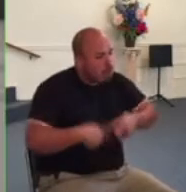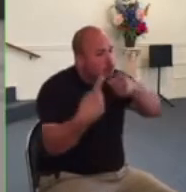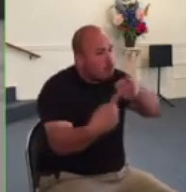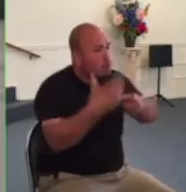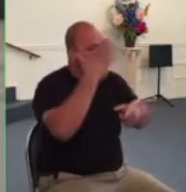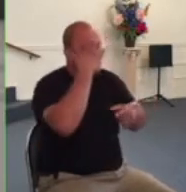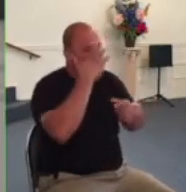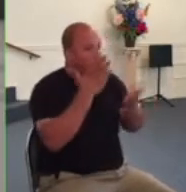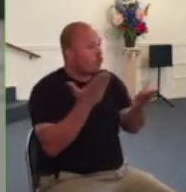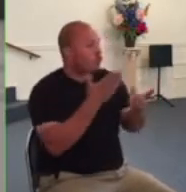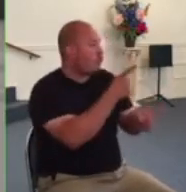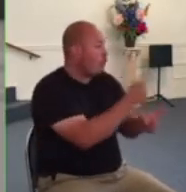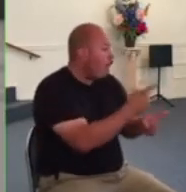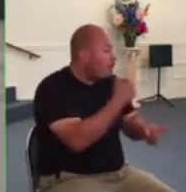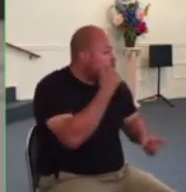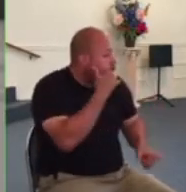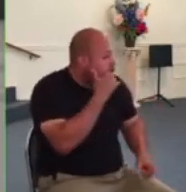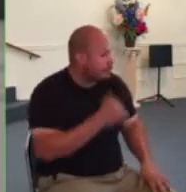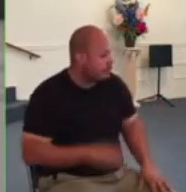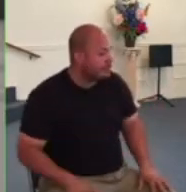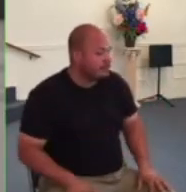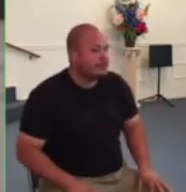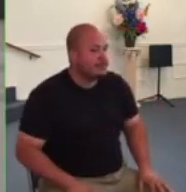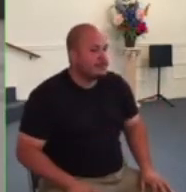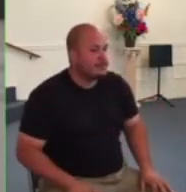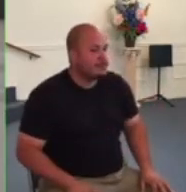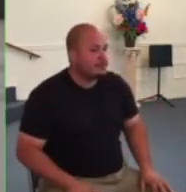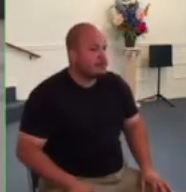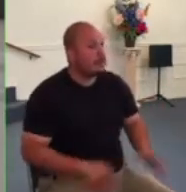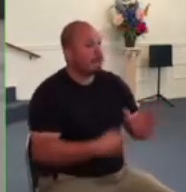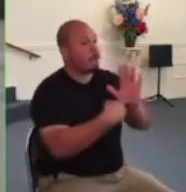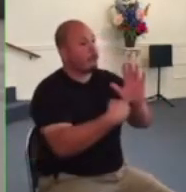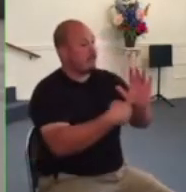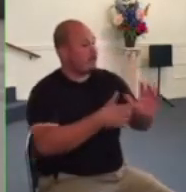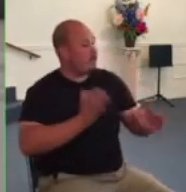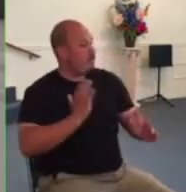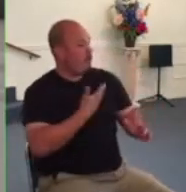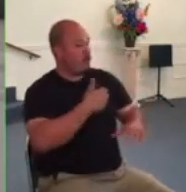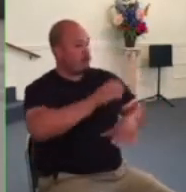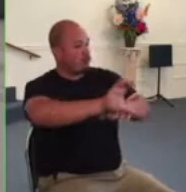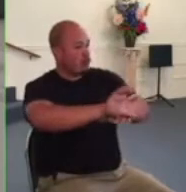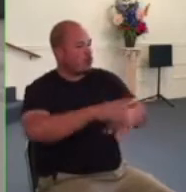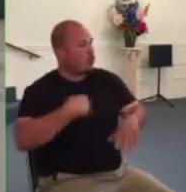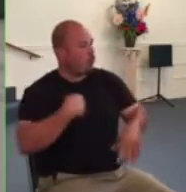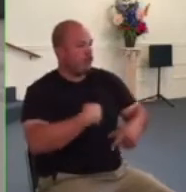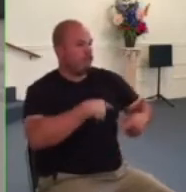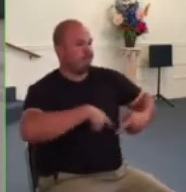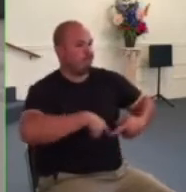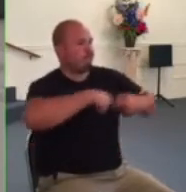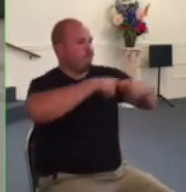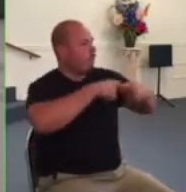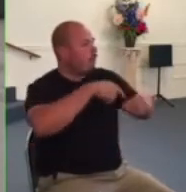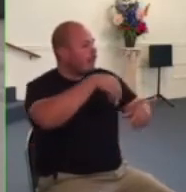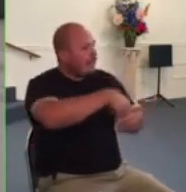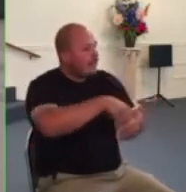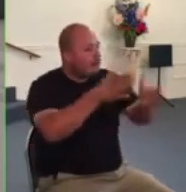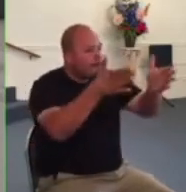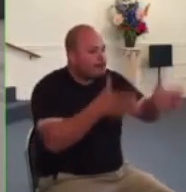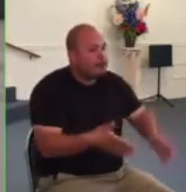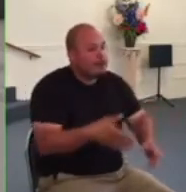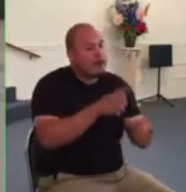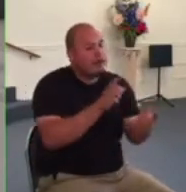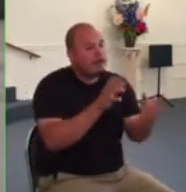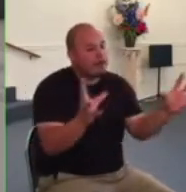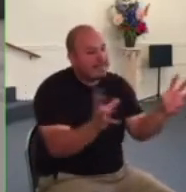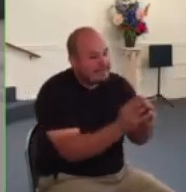some churches like ours stopped meeting in person altogether for a while others